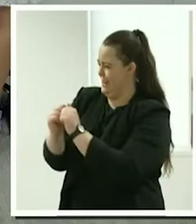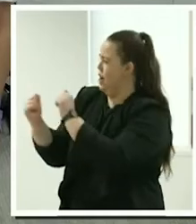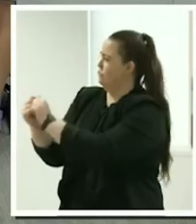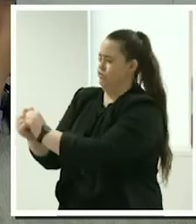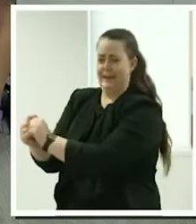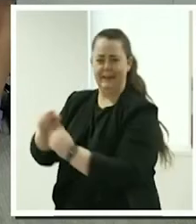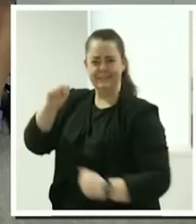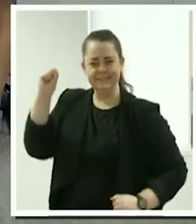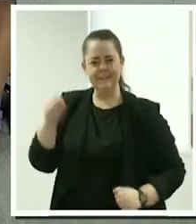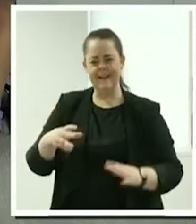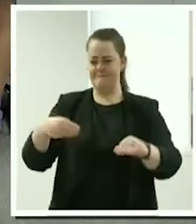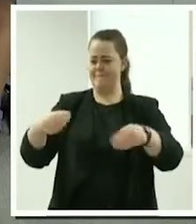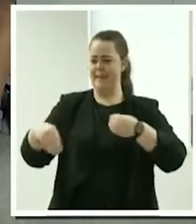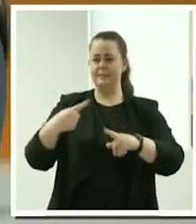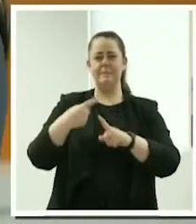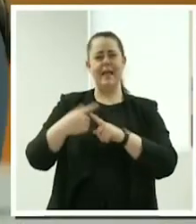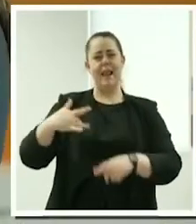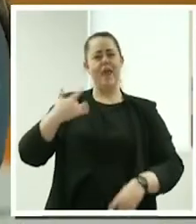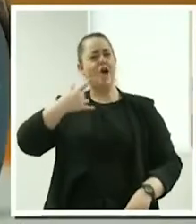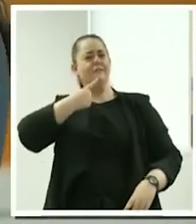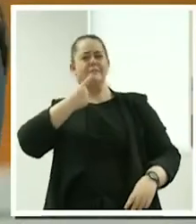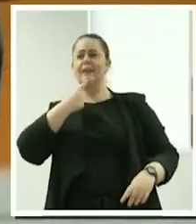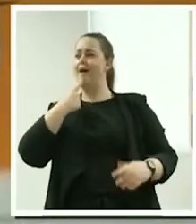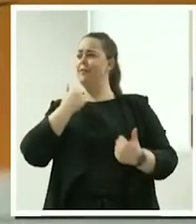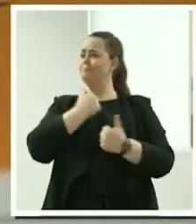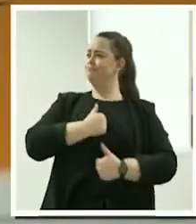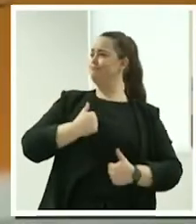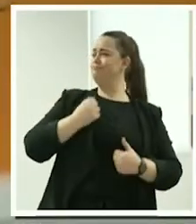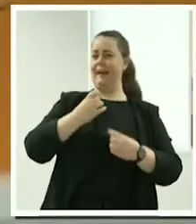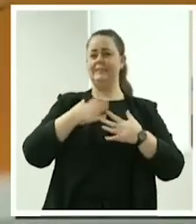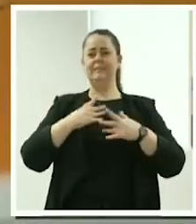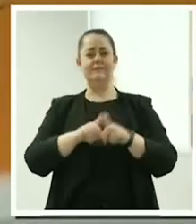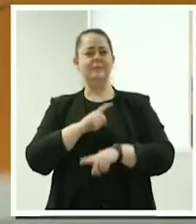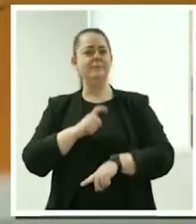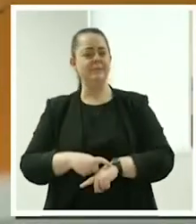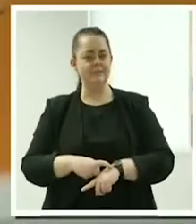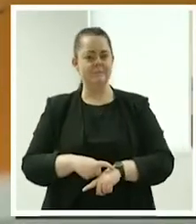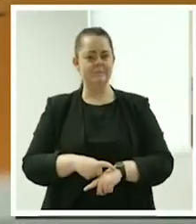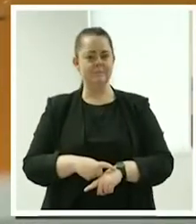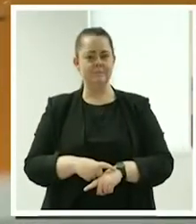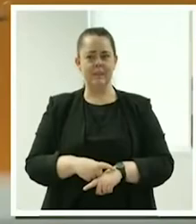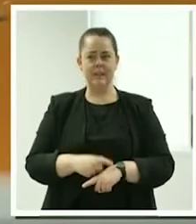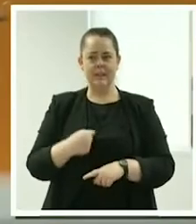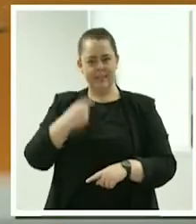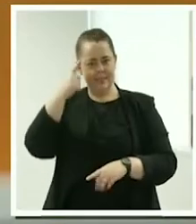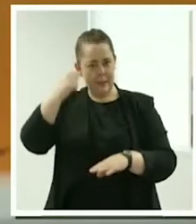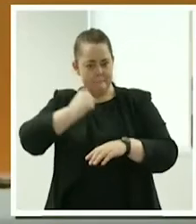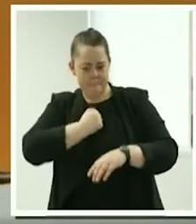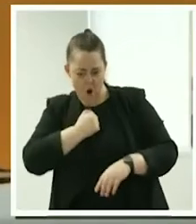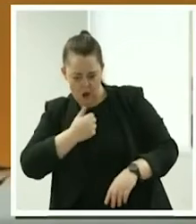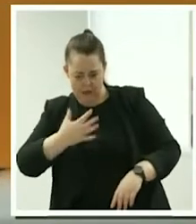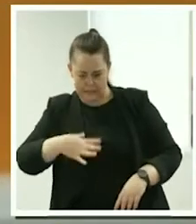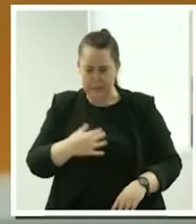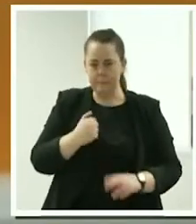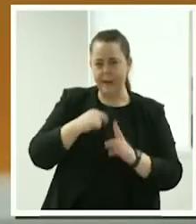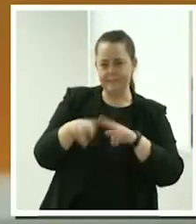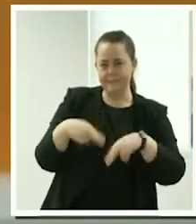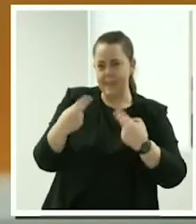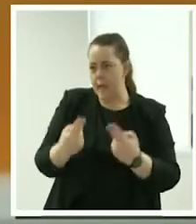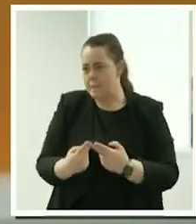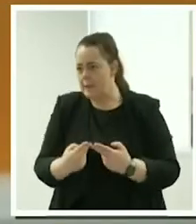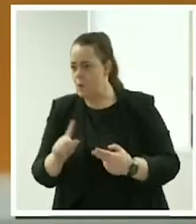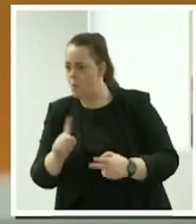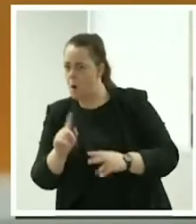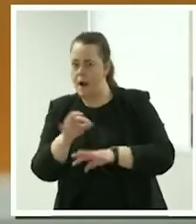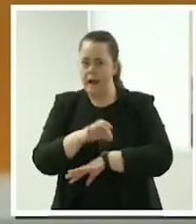being able to work your um hours around your own core needs your family needs or perhaps if you like me